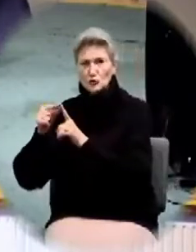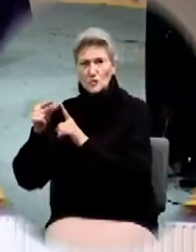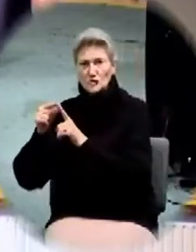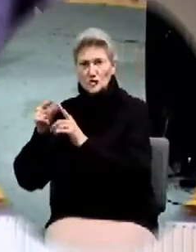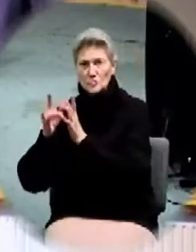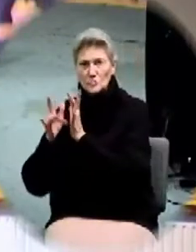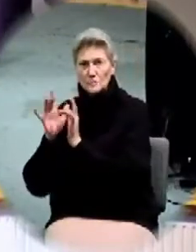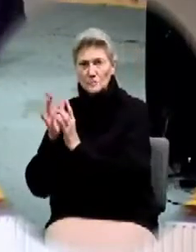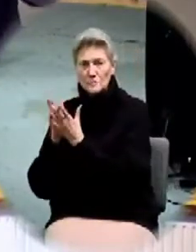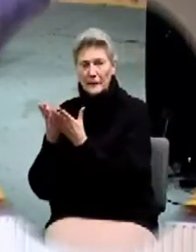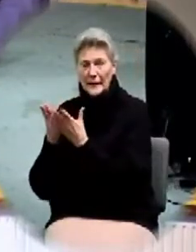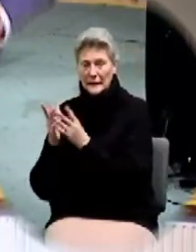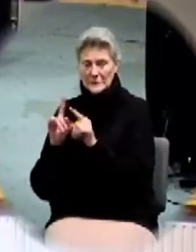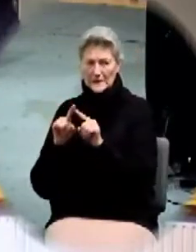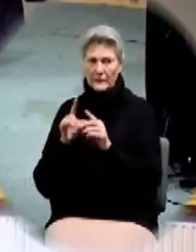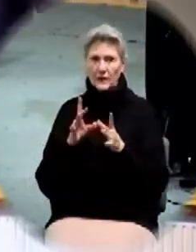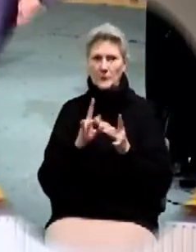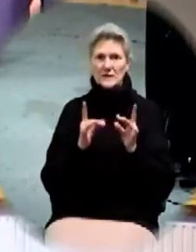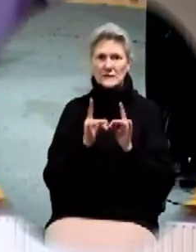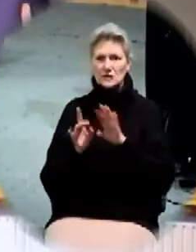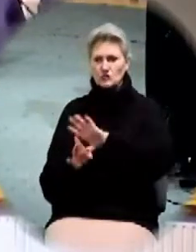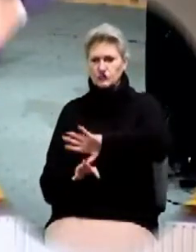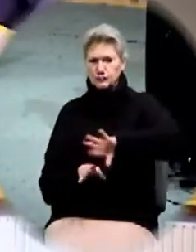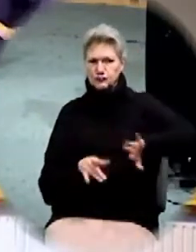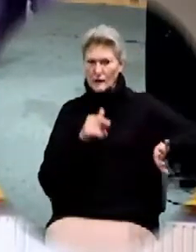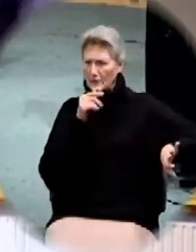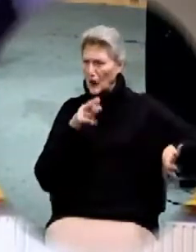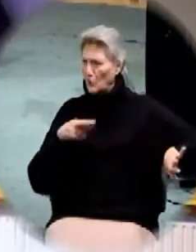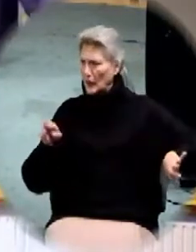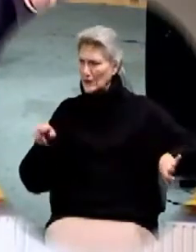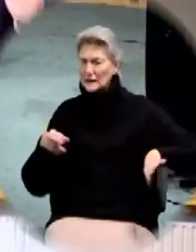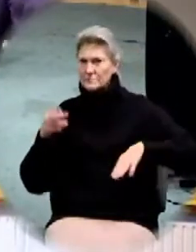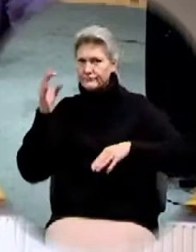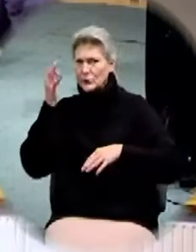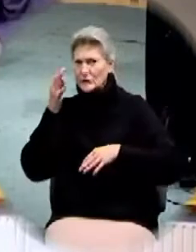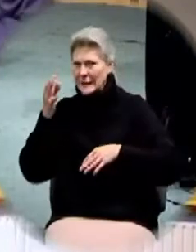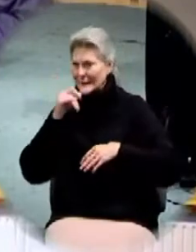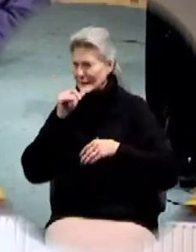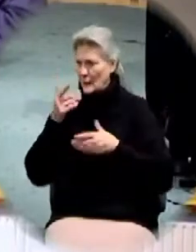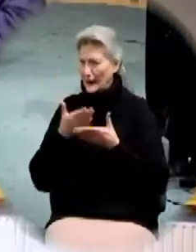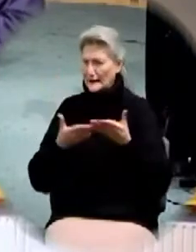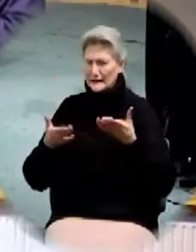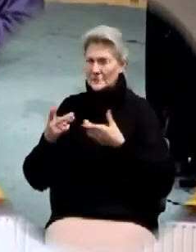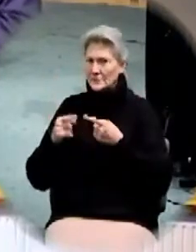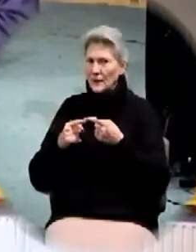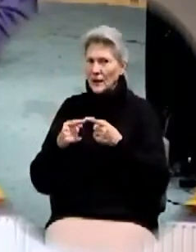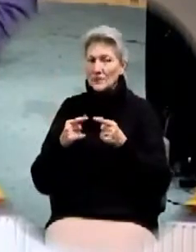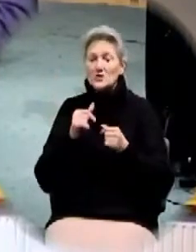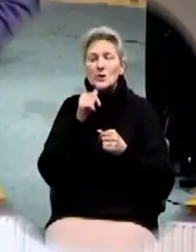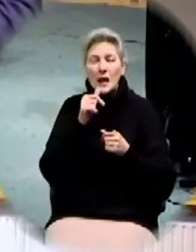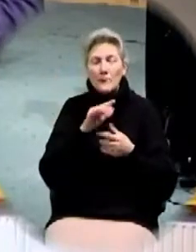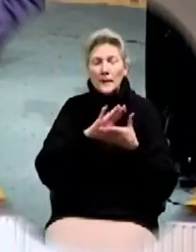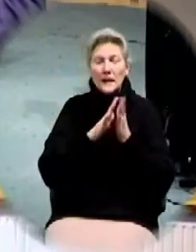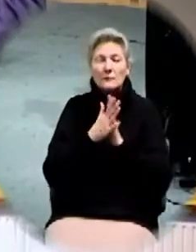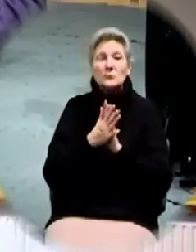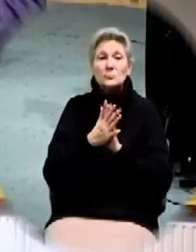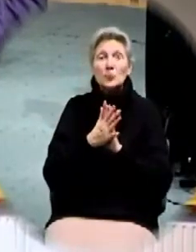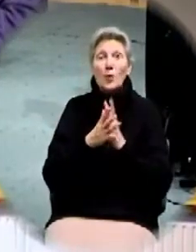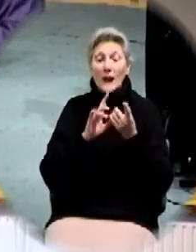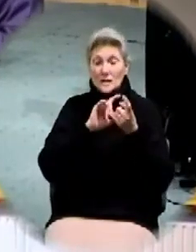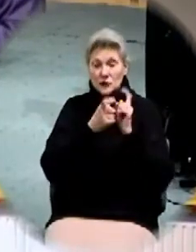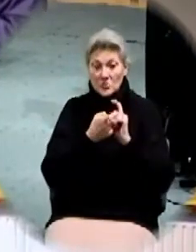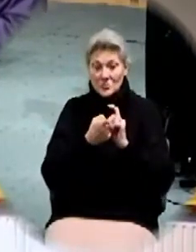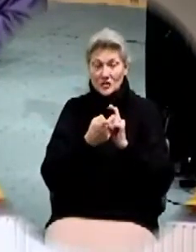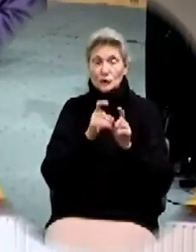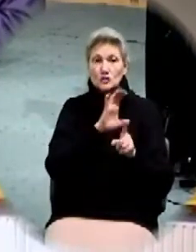again that's a whole other message so I better get off it because I'm not ready to share it and that's not what this is about so moving on don't become so well adjusted to your culture